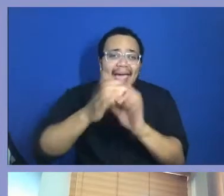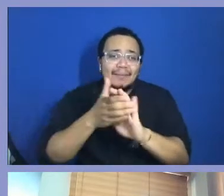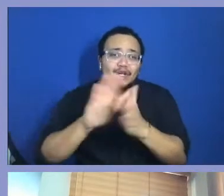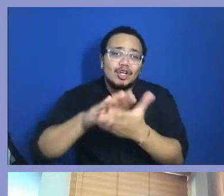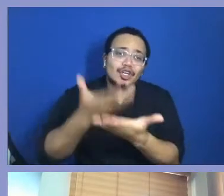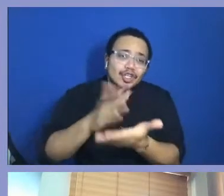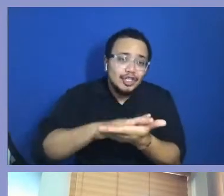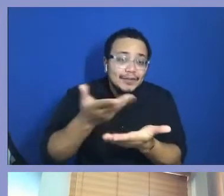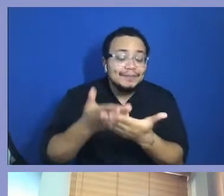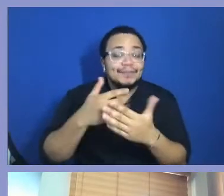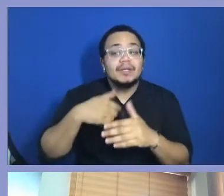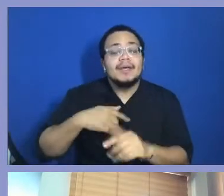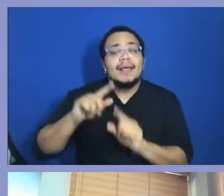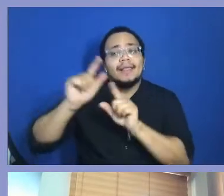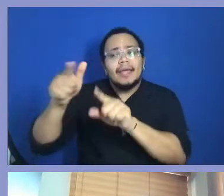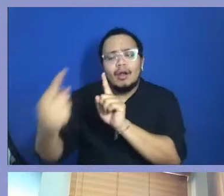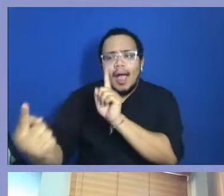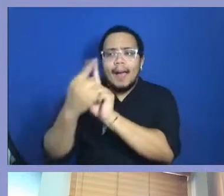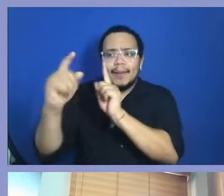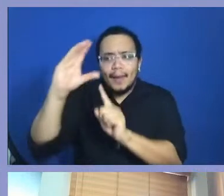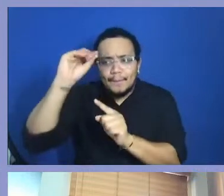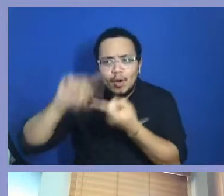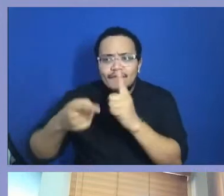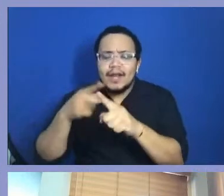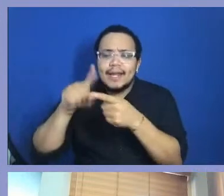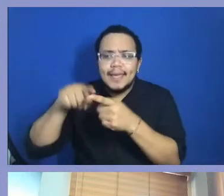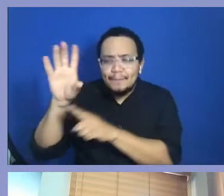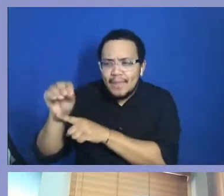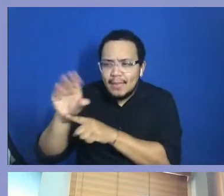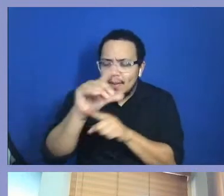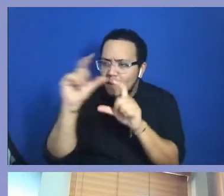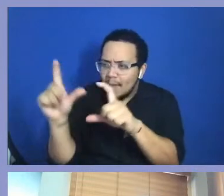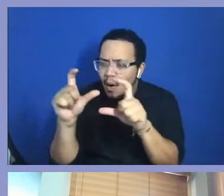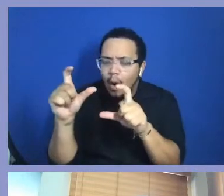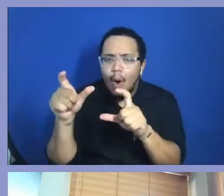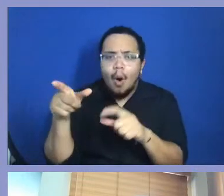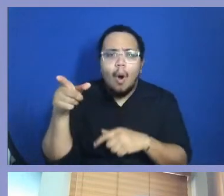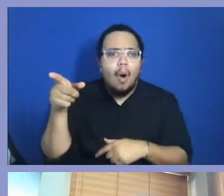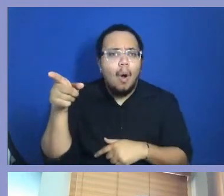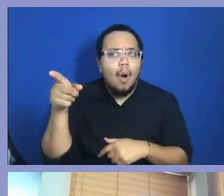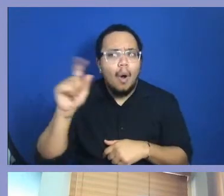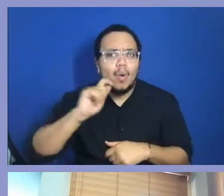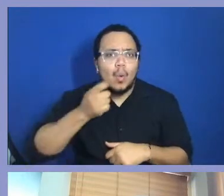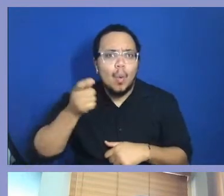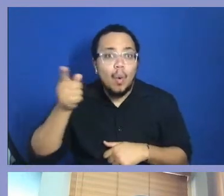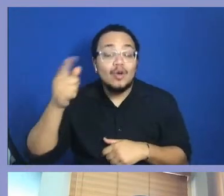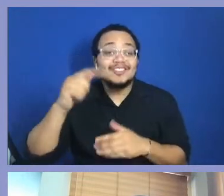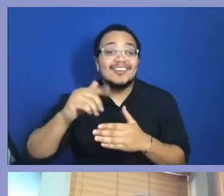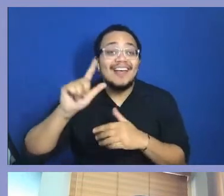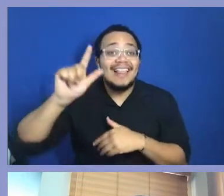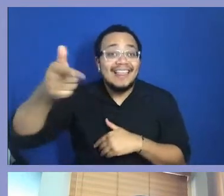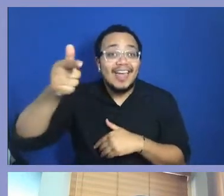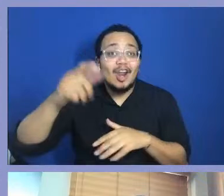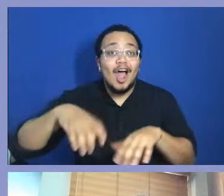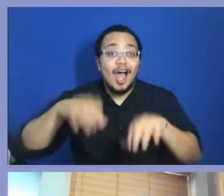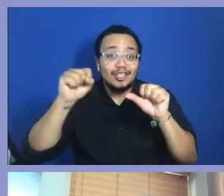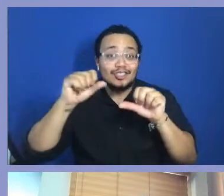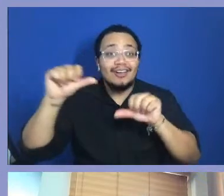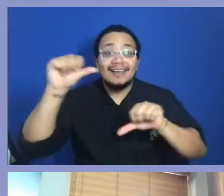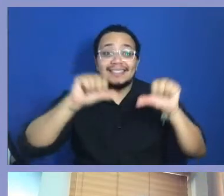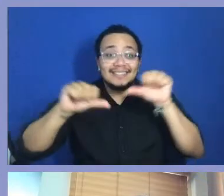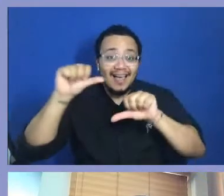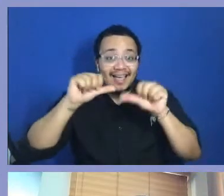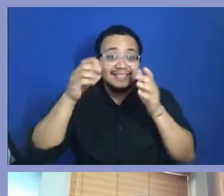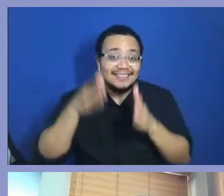And I'm like, whoa, alchemy. So the next chance I got, I took a science of photography class by Dr. Harry B. Now. I didn't look